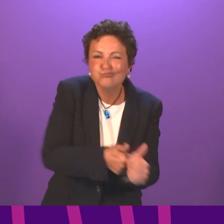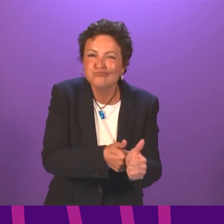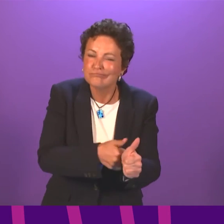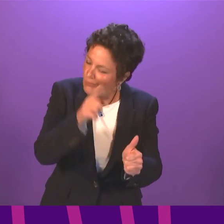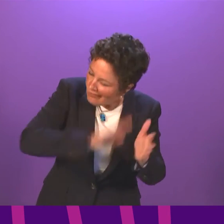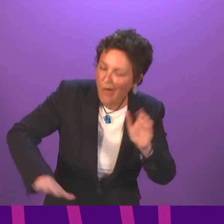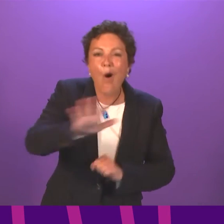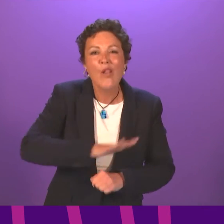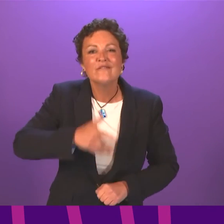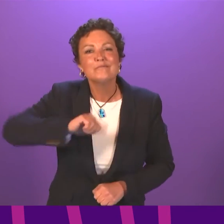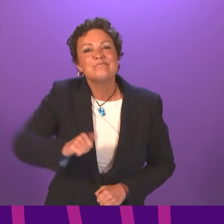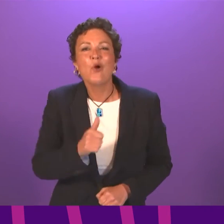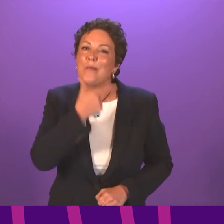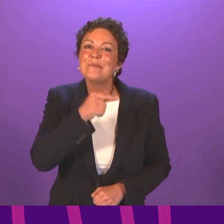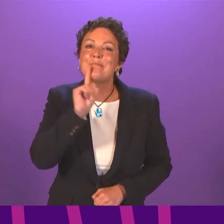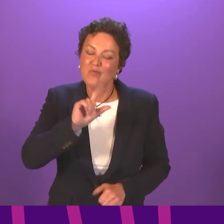entire country.